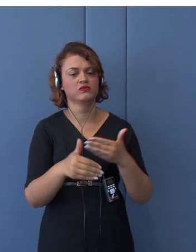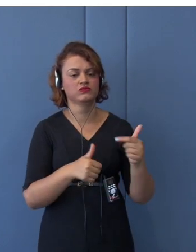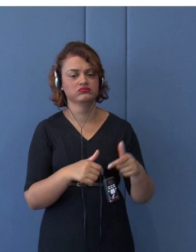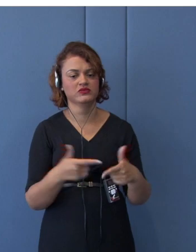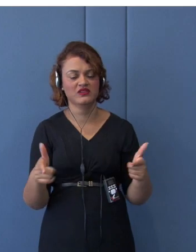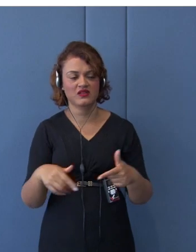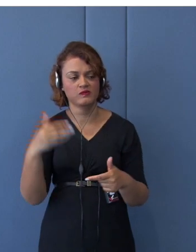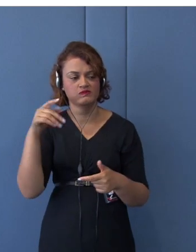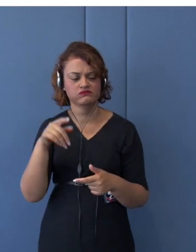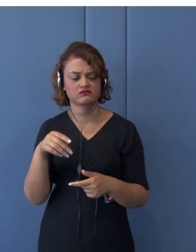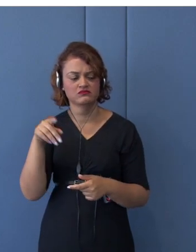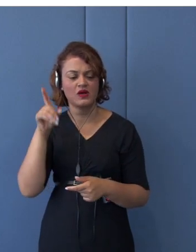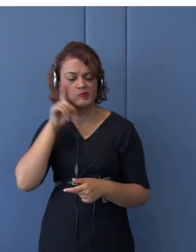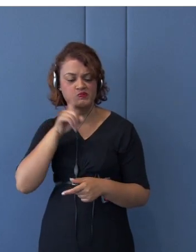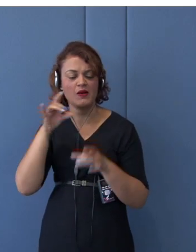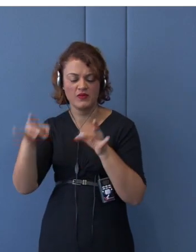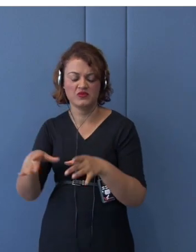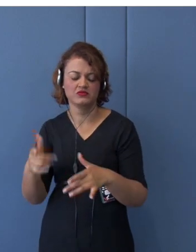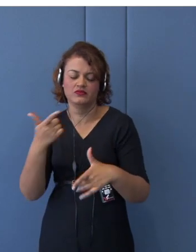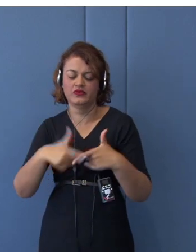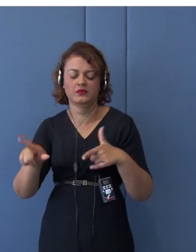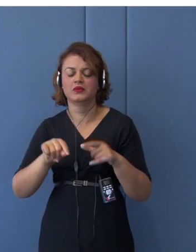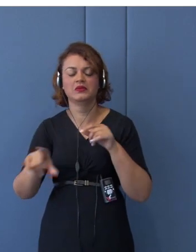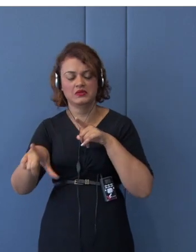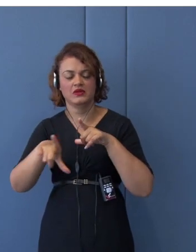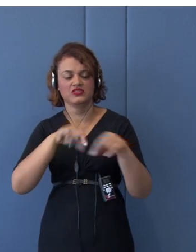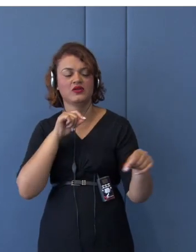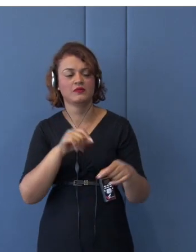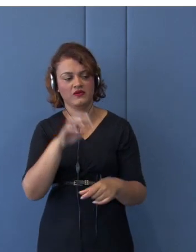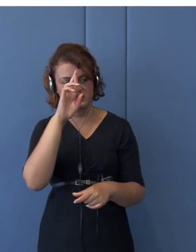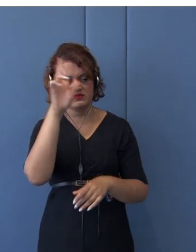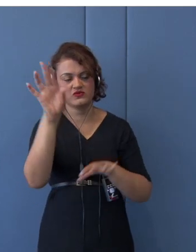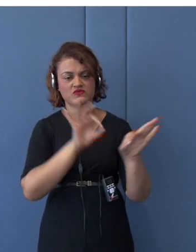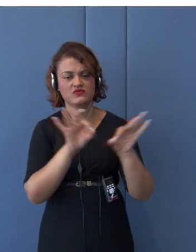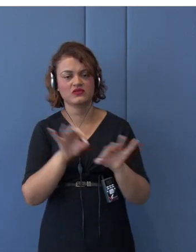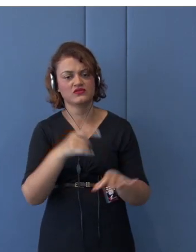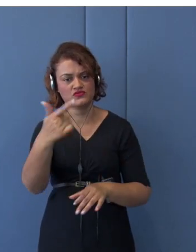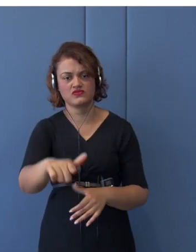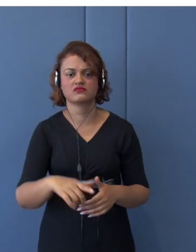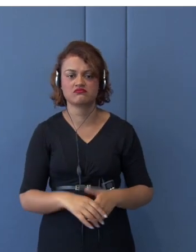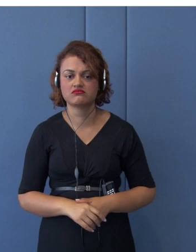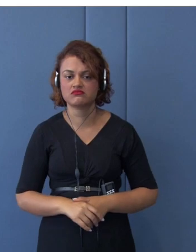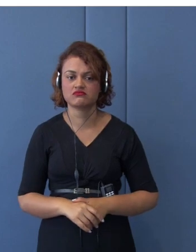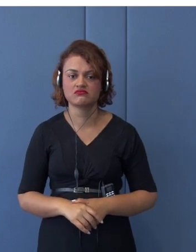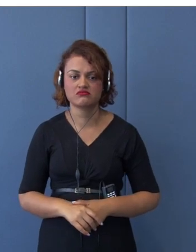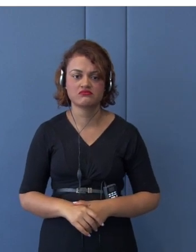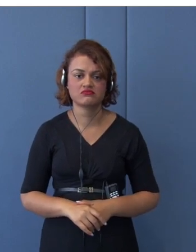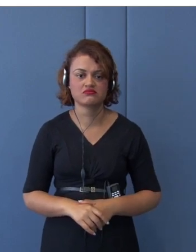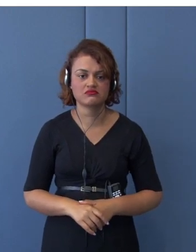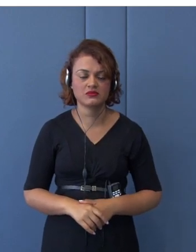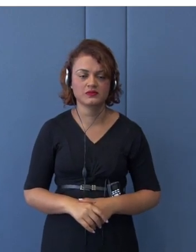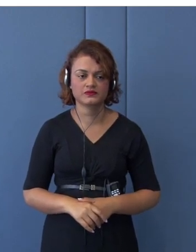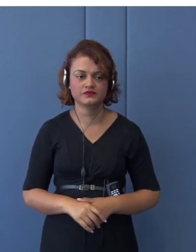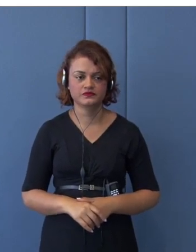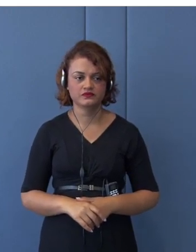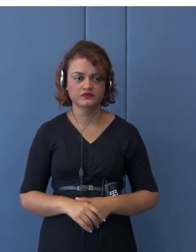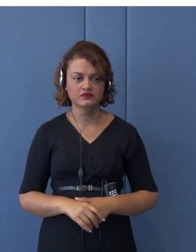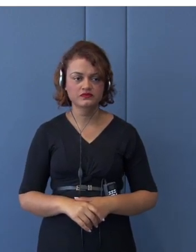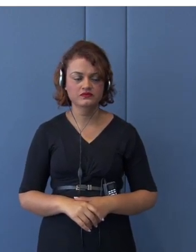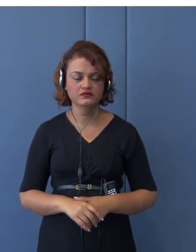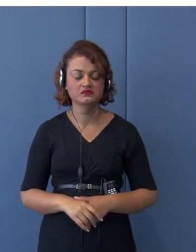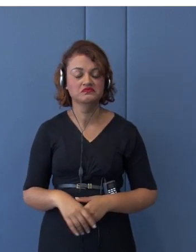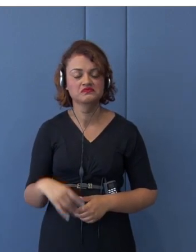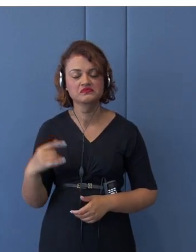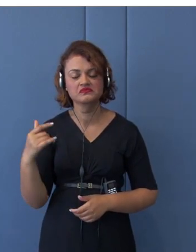So, TPP minus United States, namely TPP-11 pursued as a template for 21st century trade